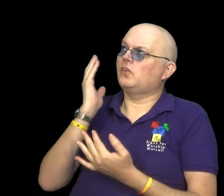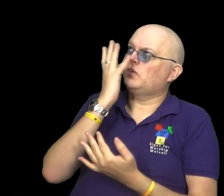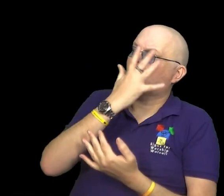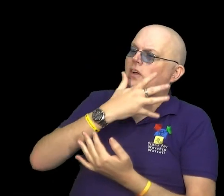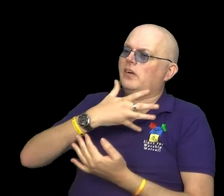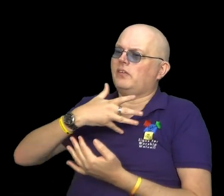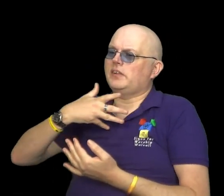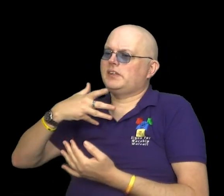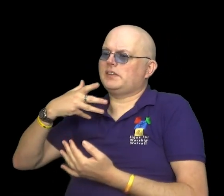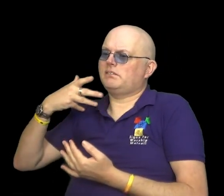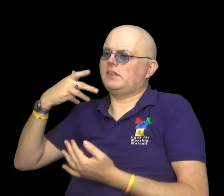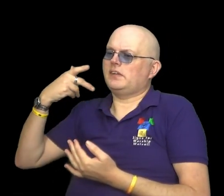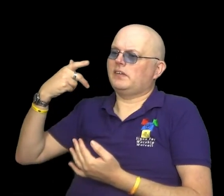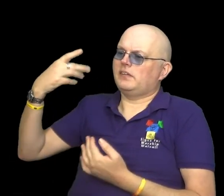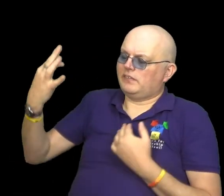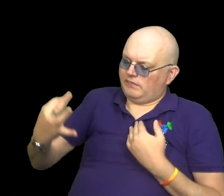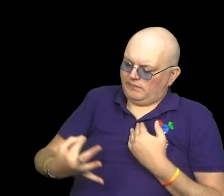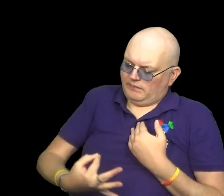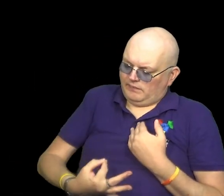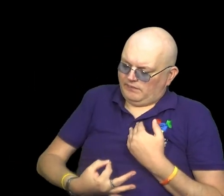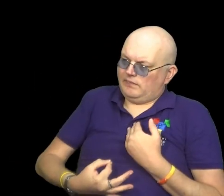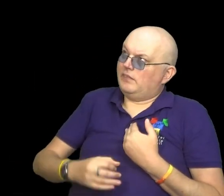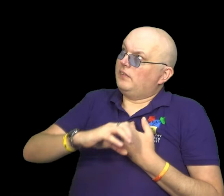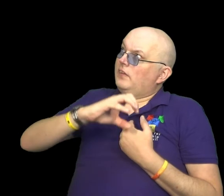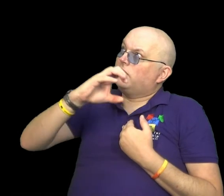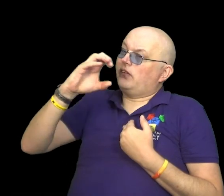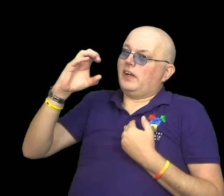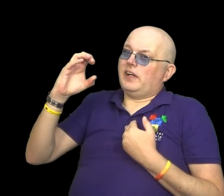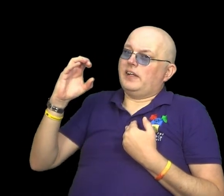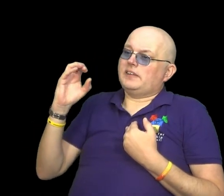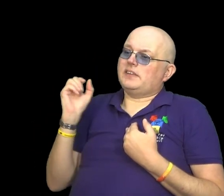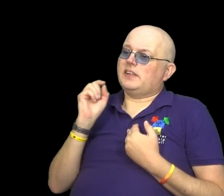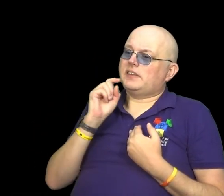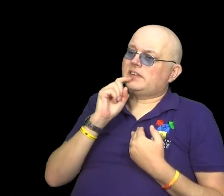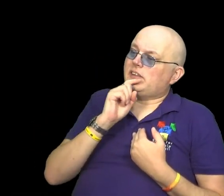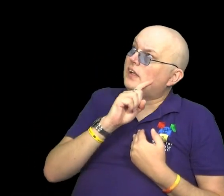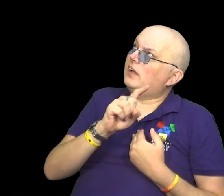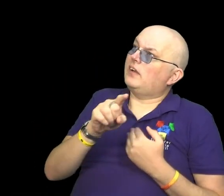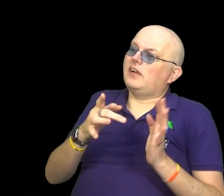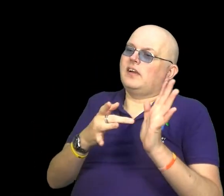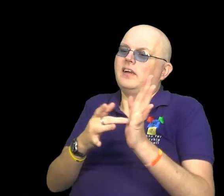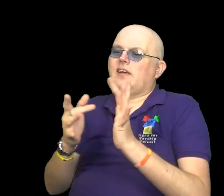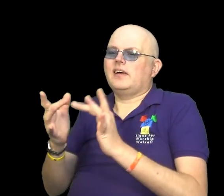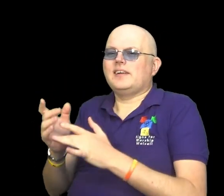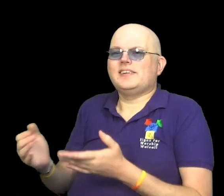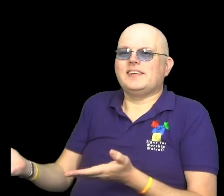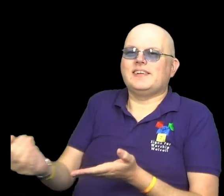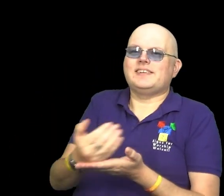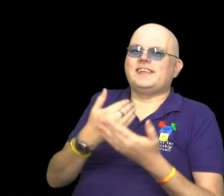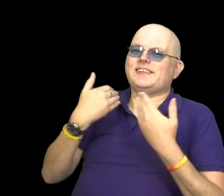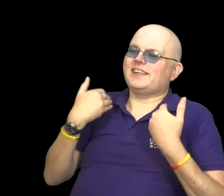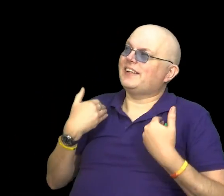Through your Holy Spirit, conceive in Christ the Son,